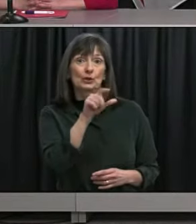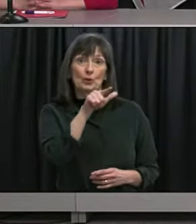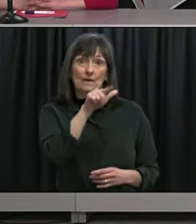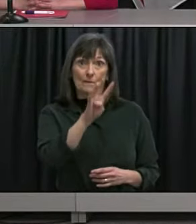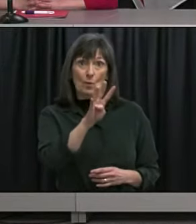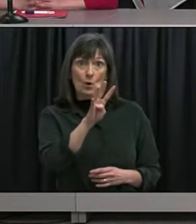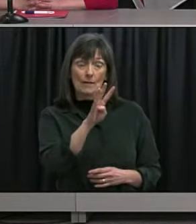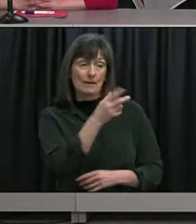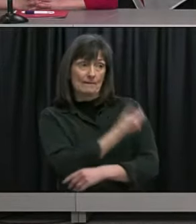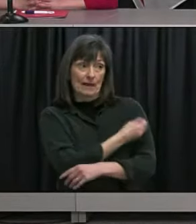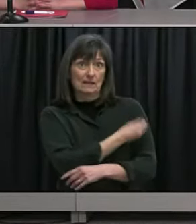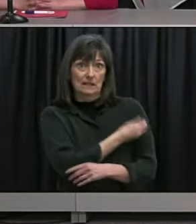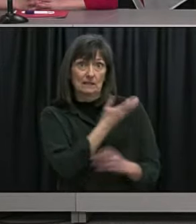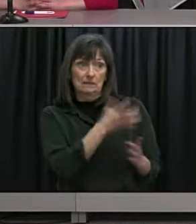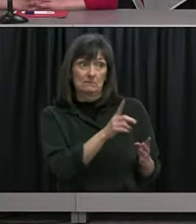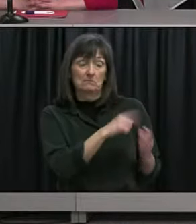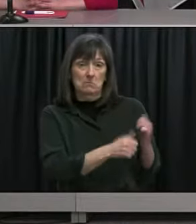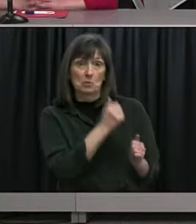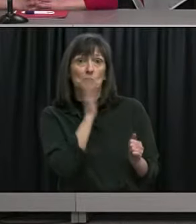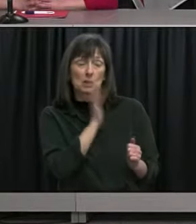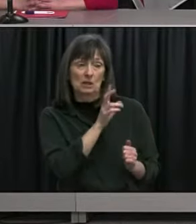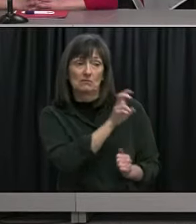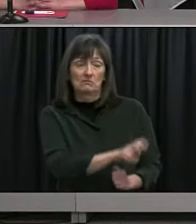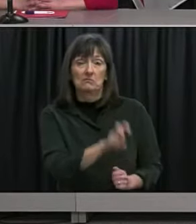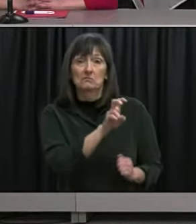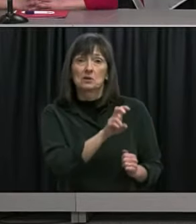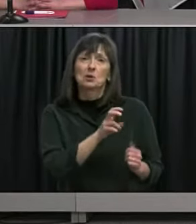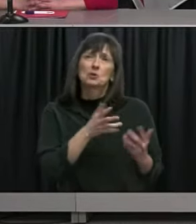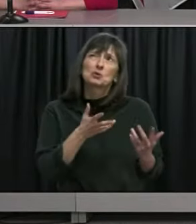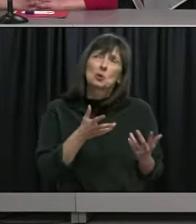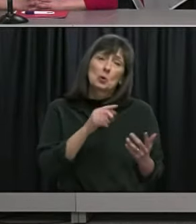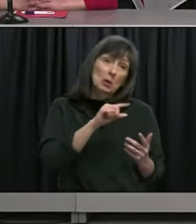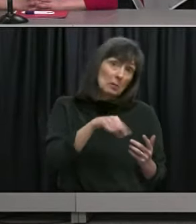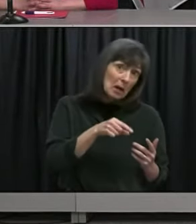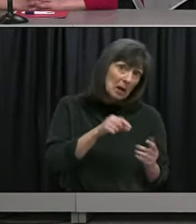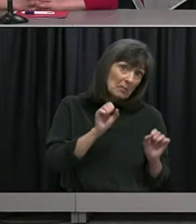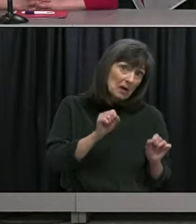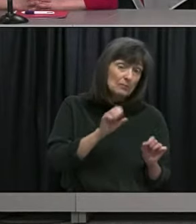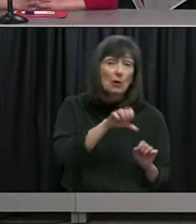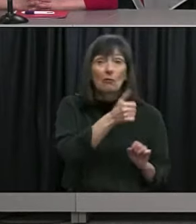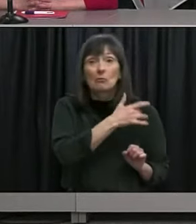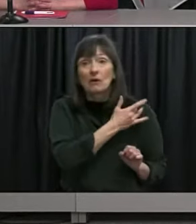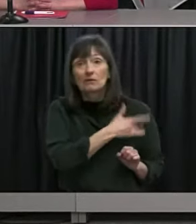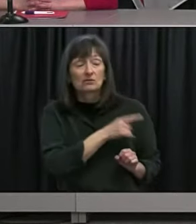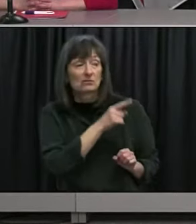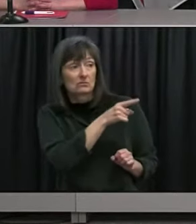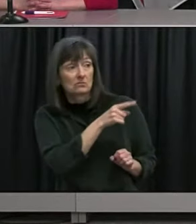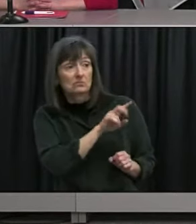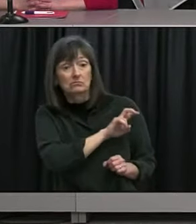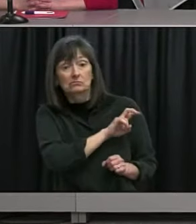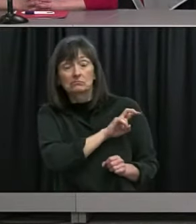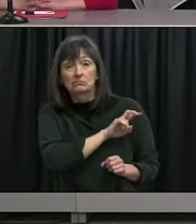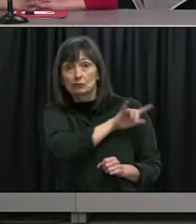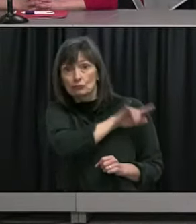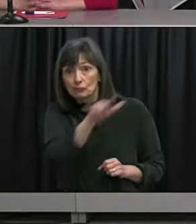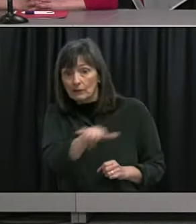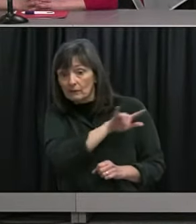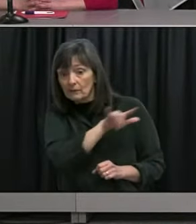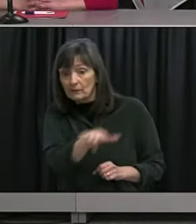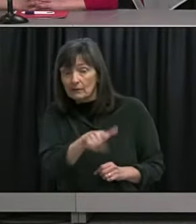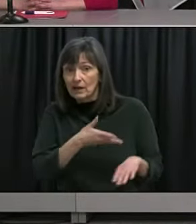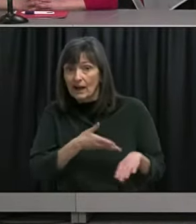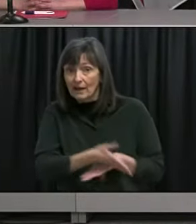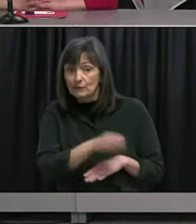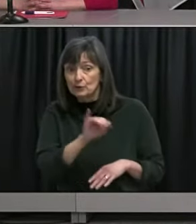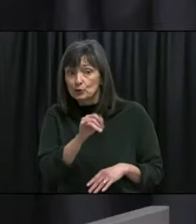what is your public health opinion of the risk of allowing tourists from Quebec or other provinces to come to the